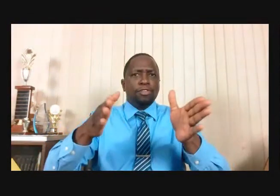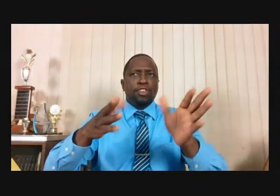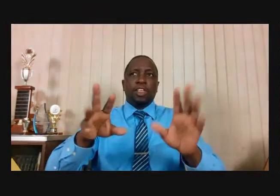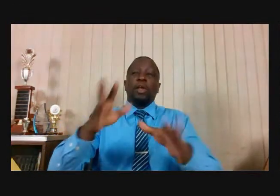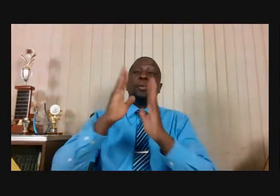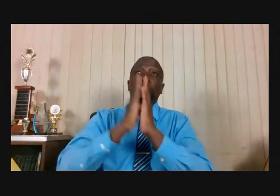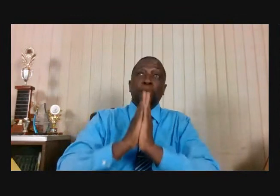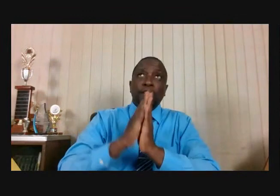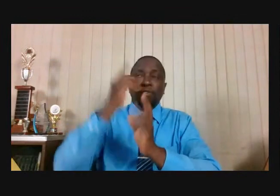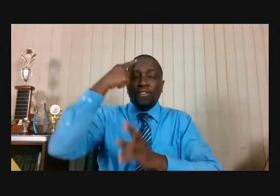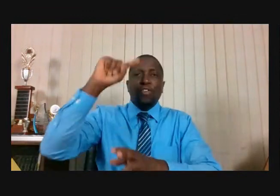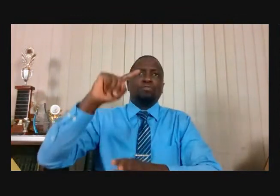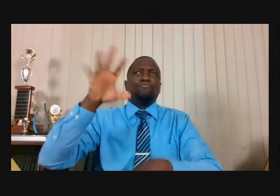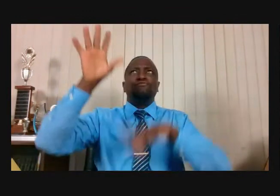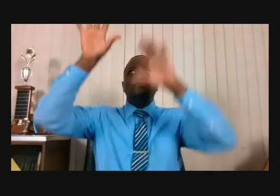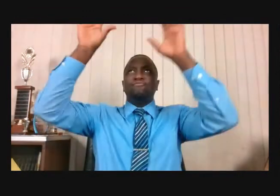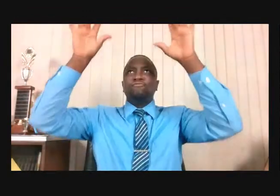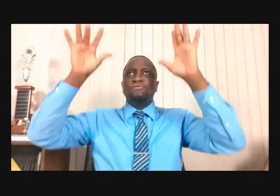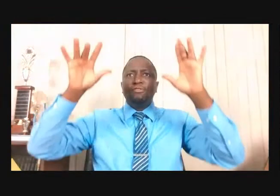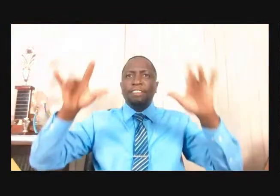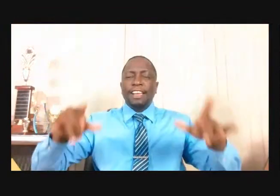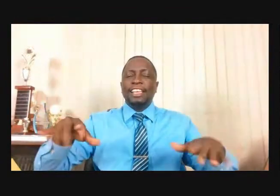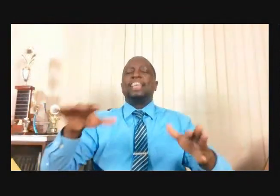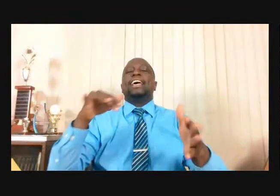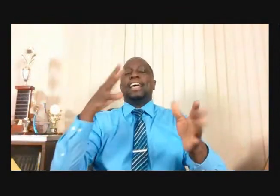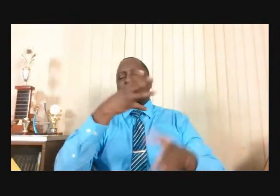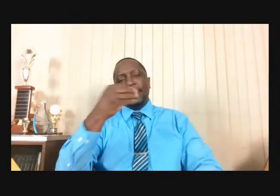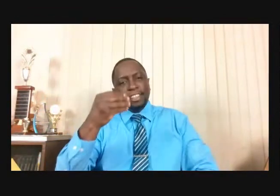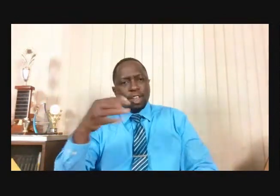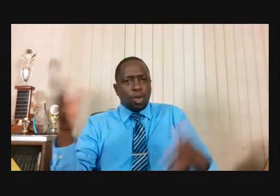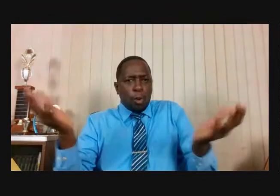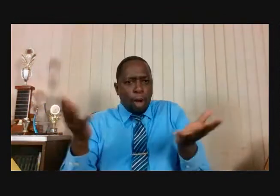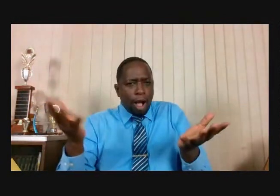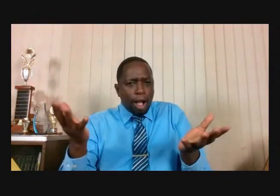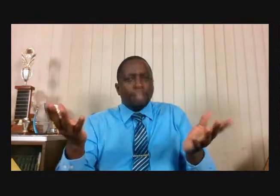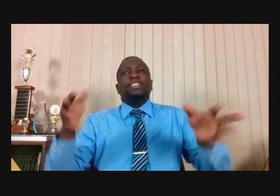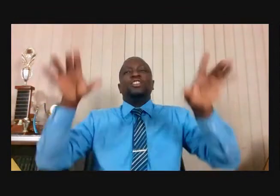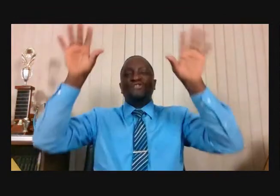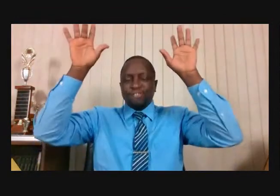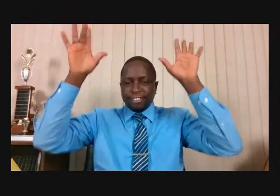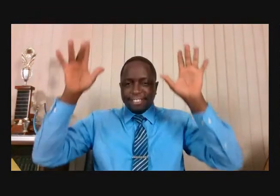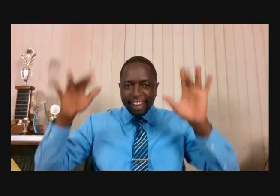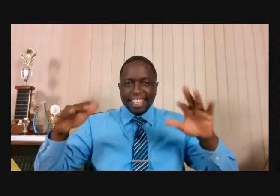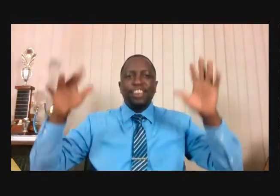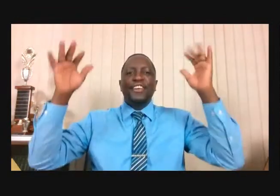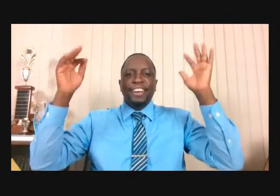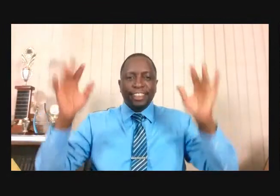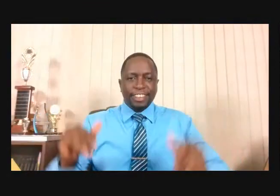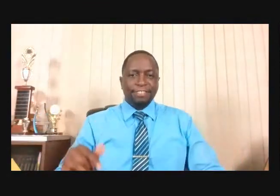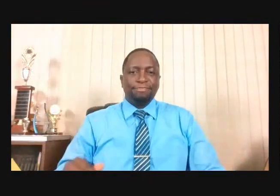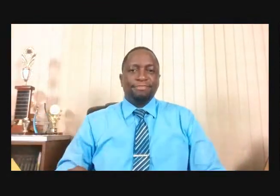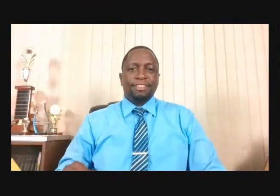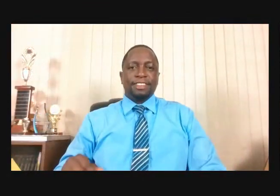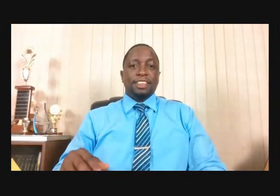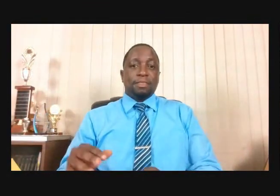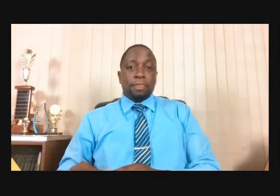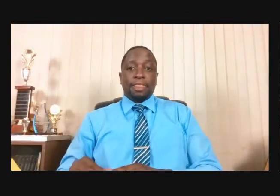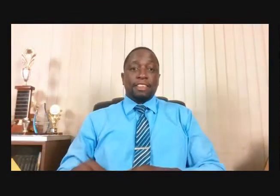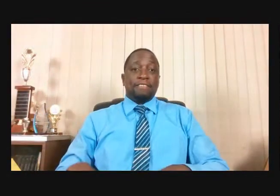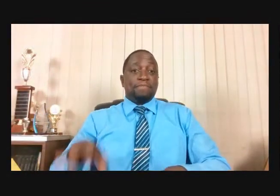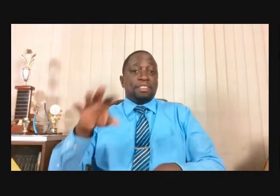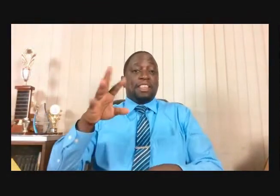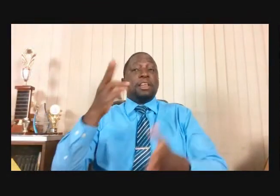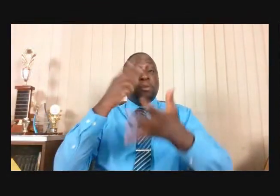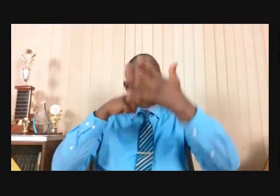Before The Chariot Of Ahab To Bring Him To His Home Saints Of God Elijah Was On